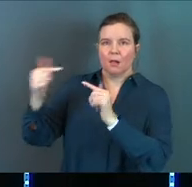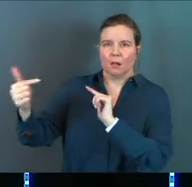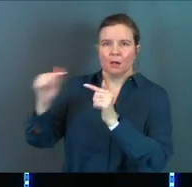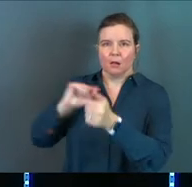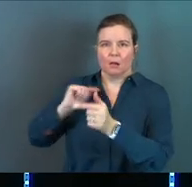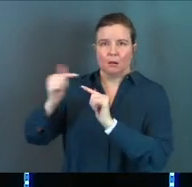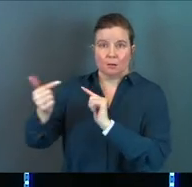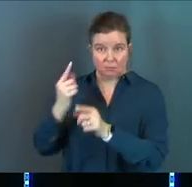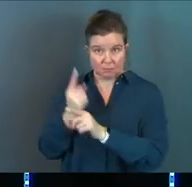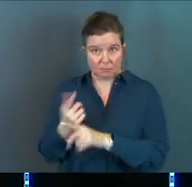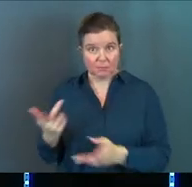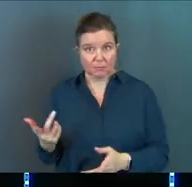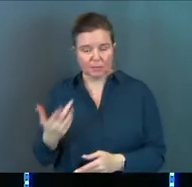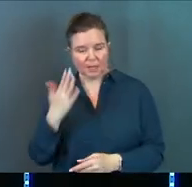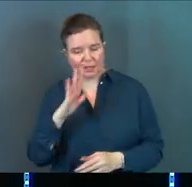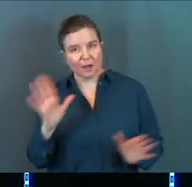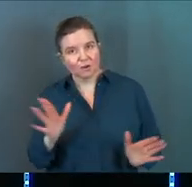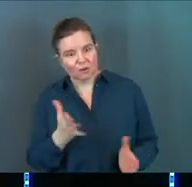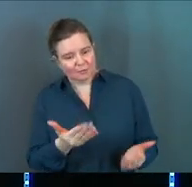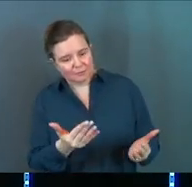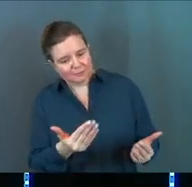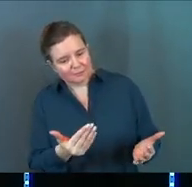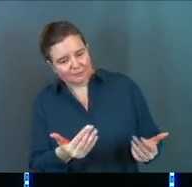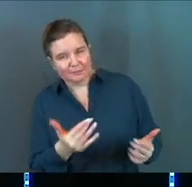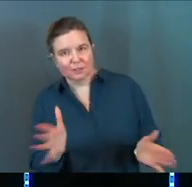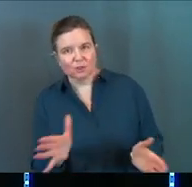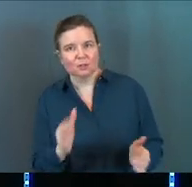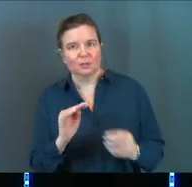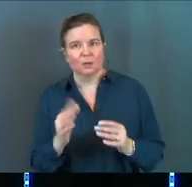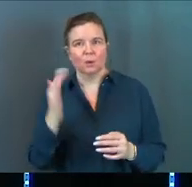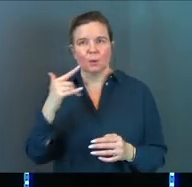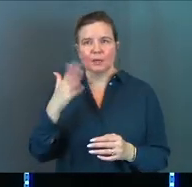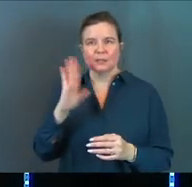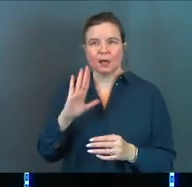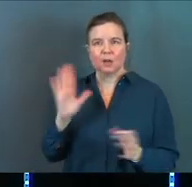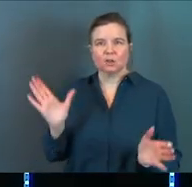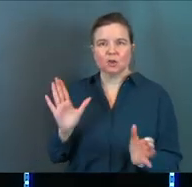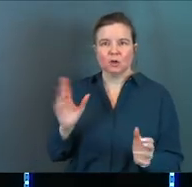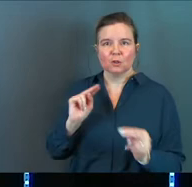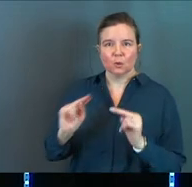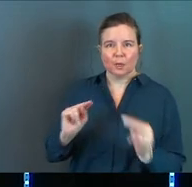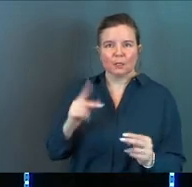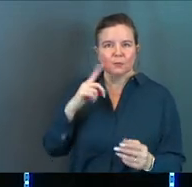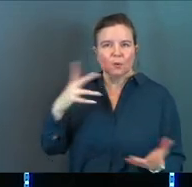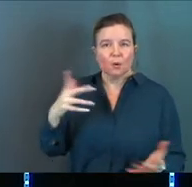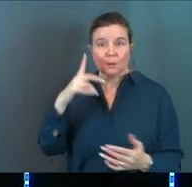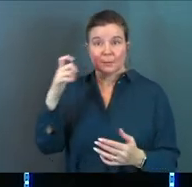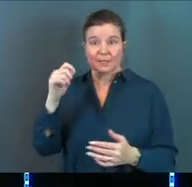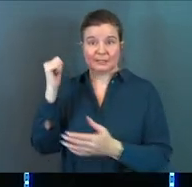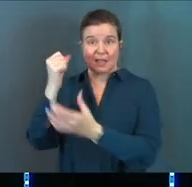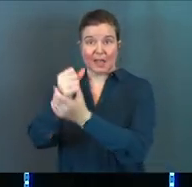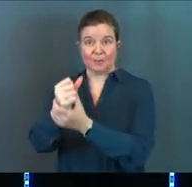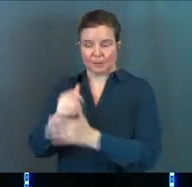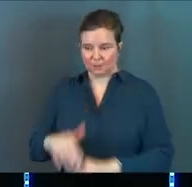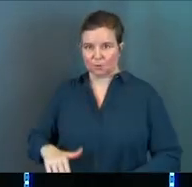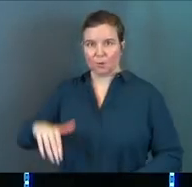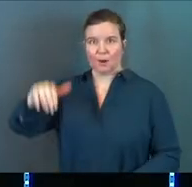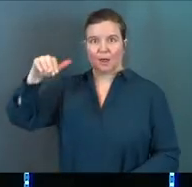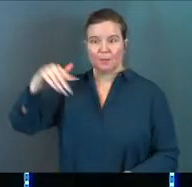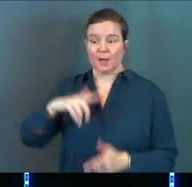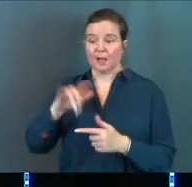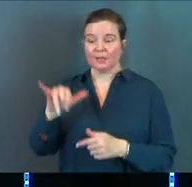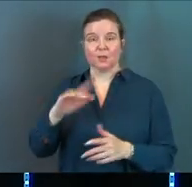back and forth, don't they? And God encourages the negotiation. Why does God encourage the negotiation? Because Abraham's growing up.